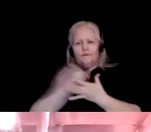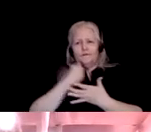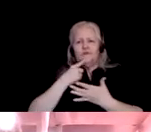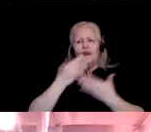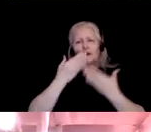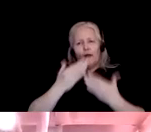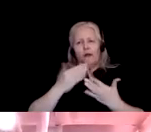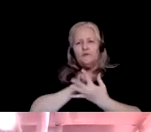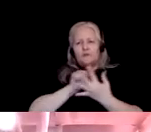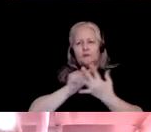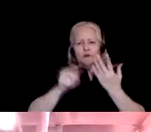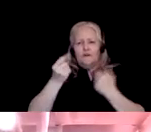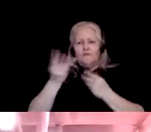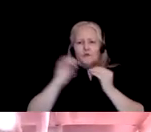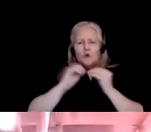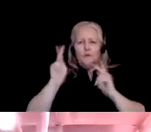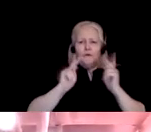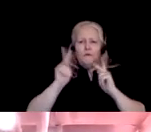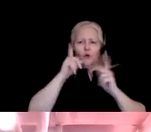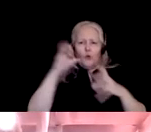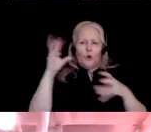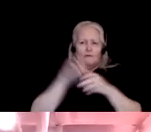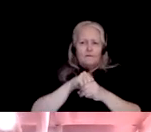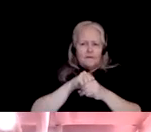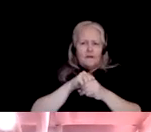people who are involved in helping me.